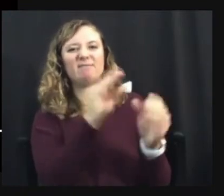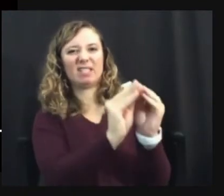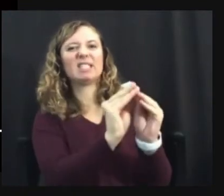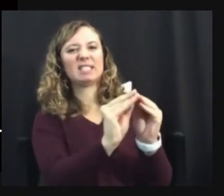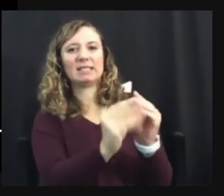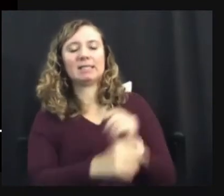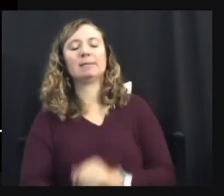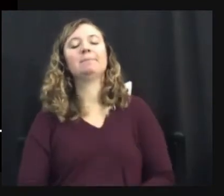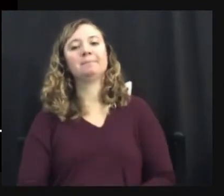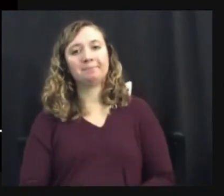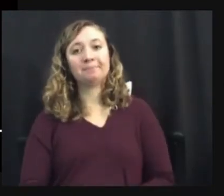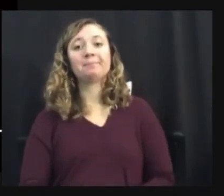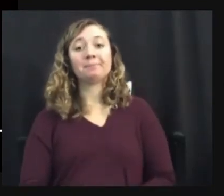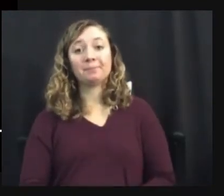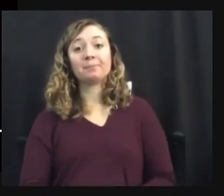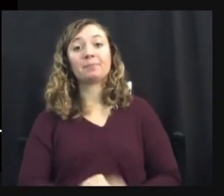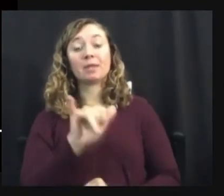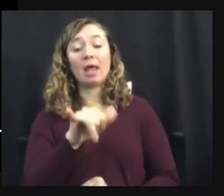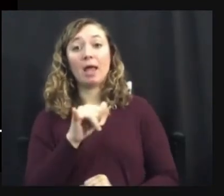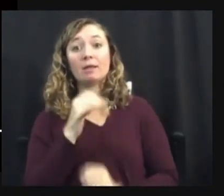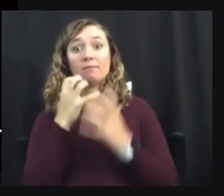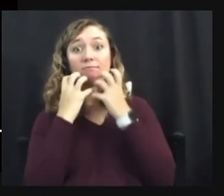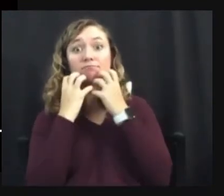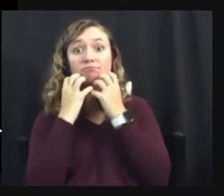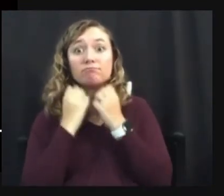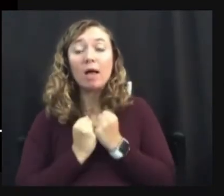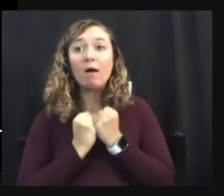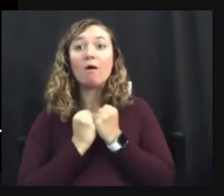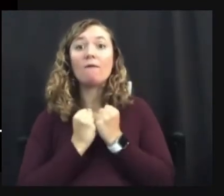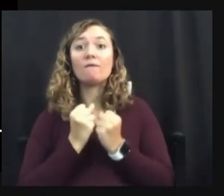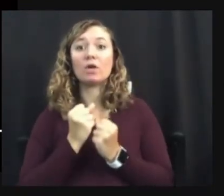So this is the value of the neurodiversity paradigm.